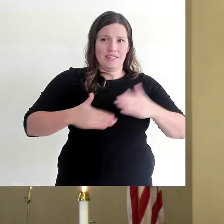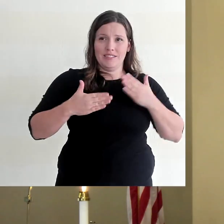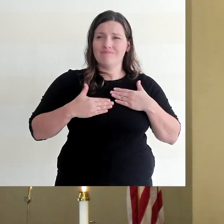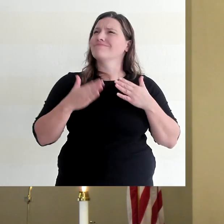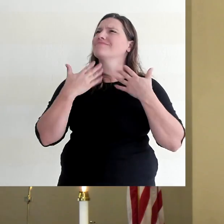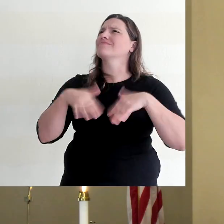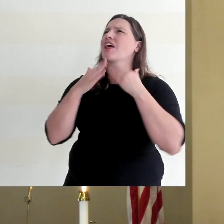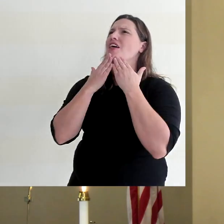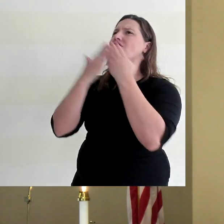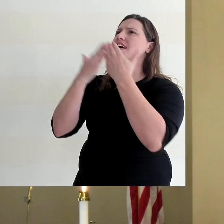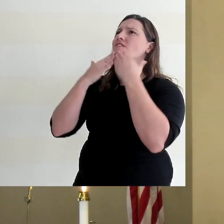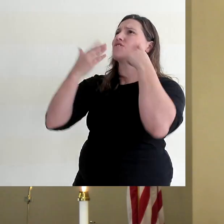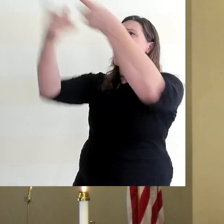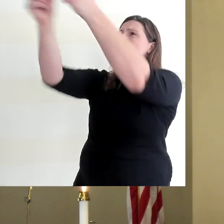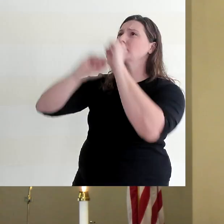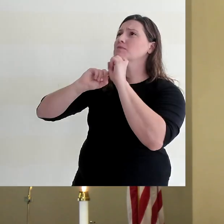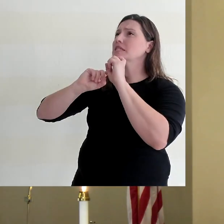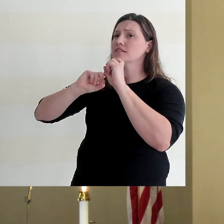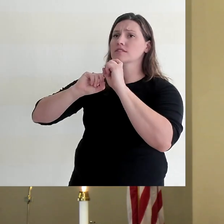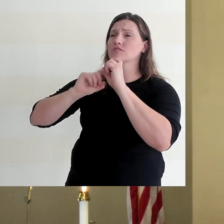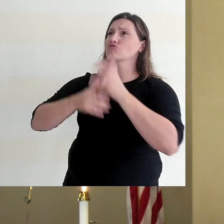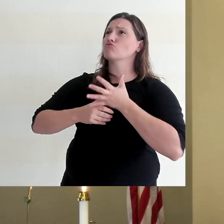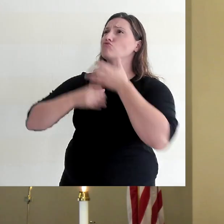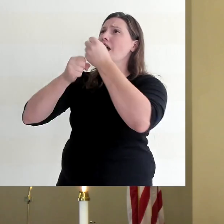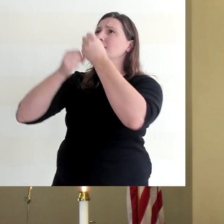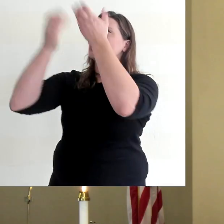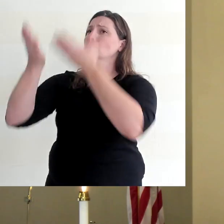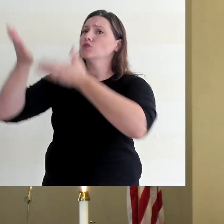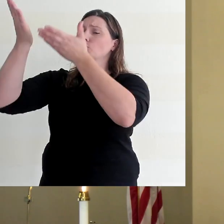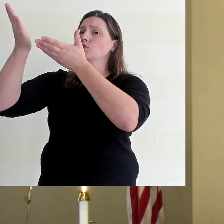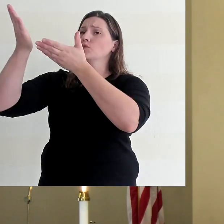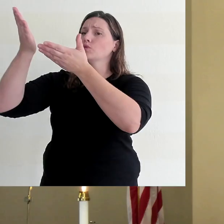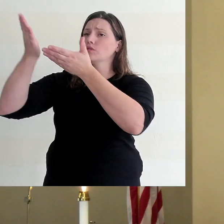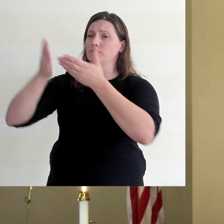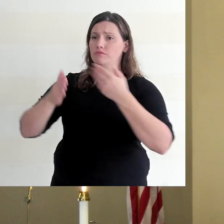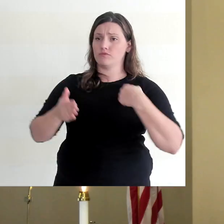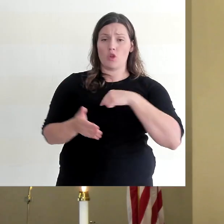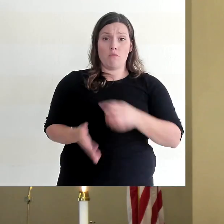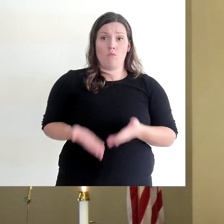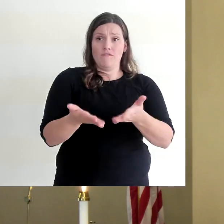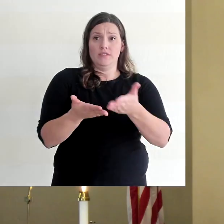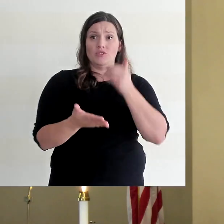thank God for what he has given to us. We trust him to provide for our daily bread.